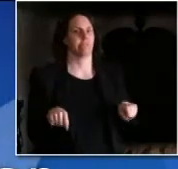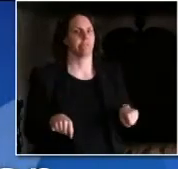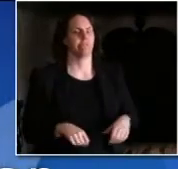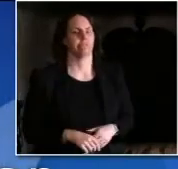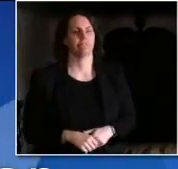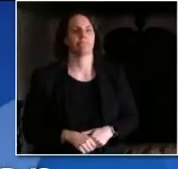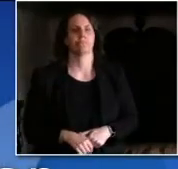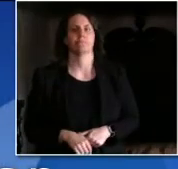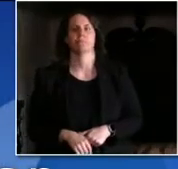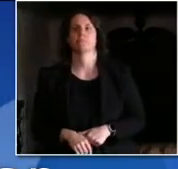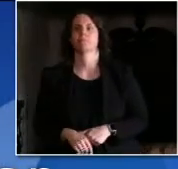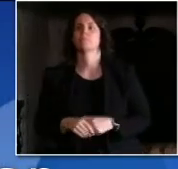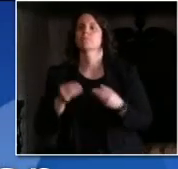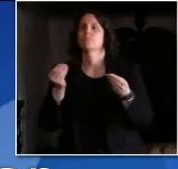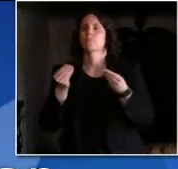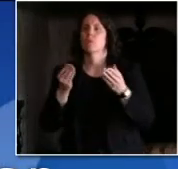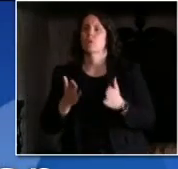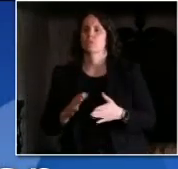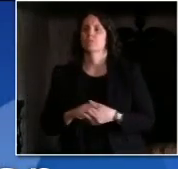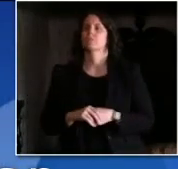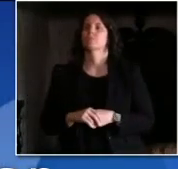from Associated Press. Scott?